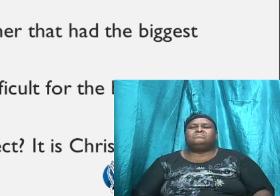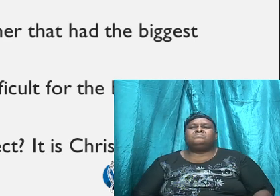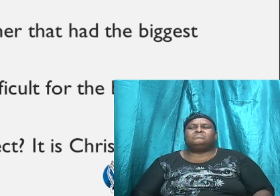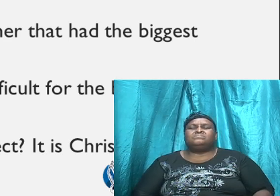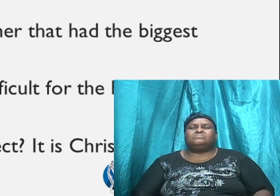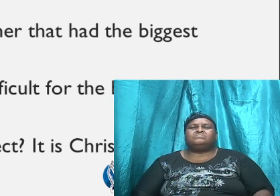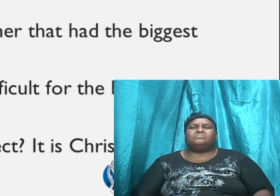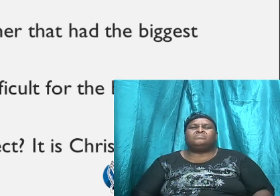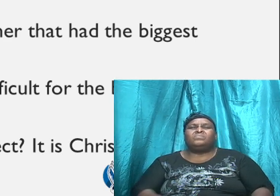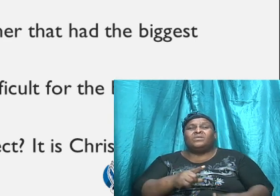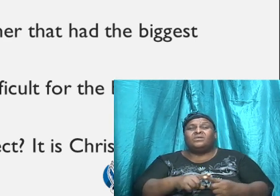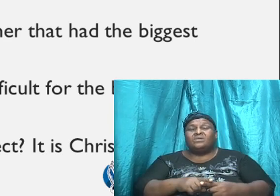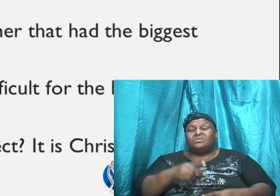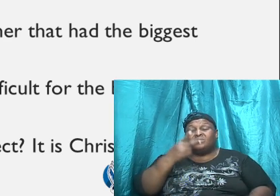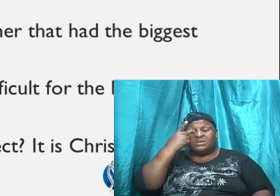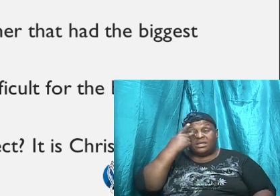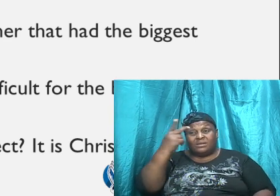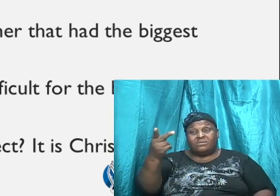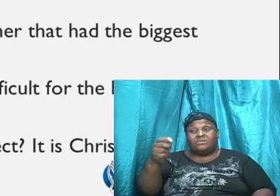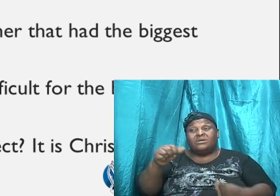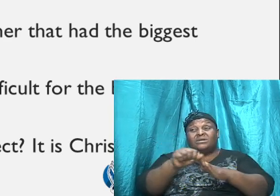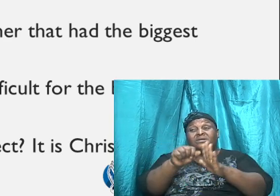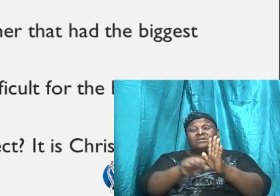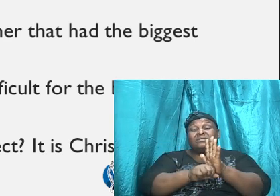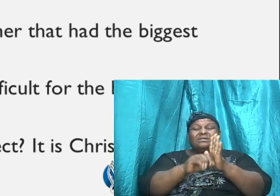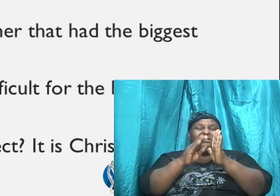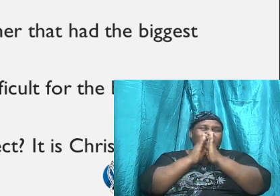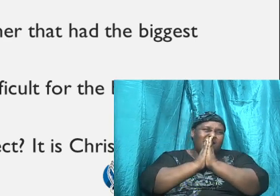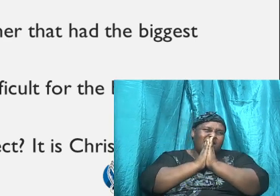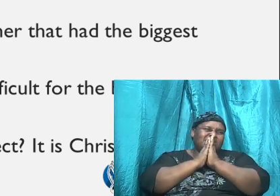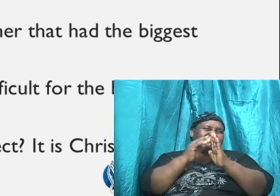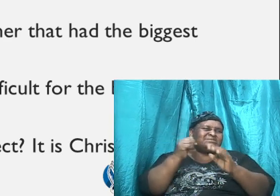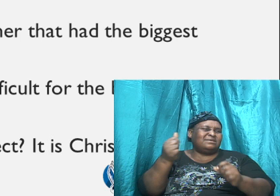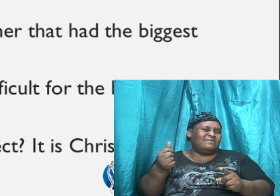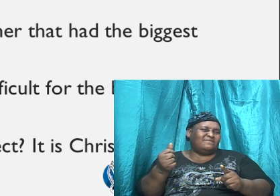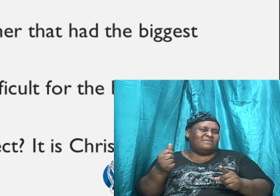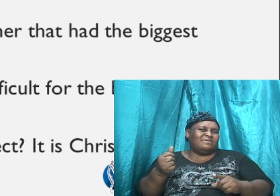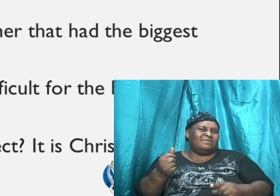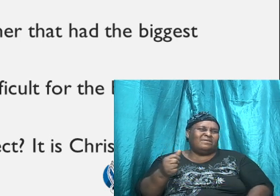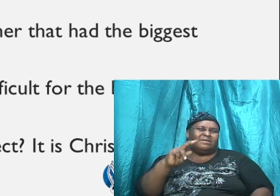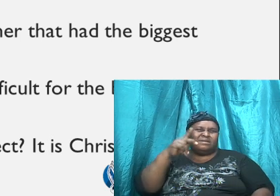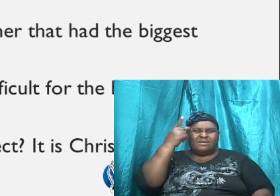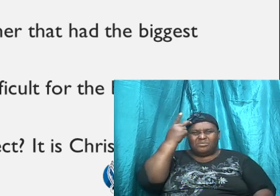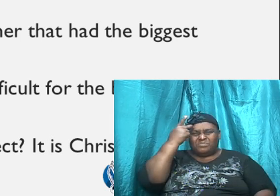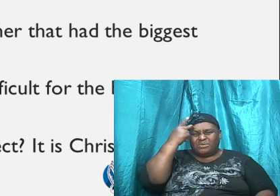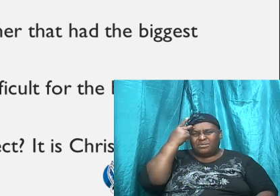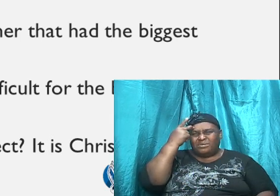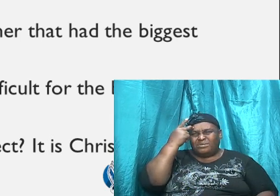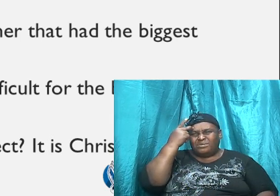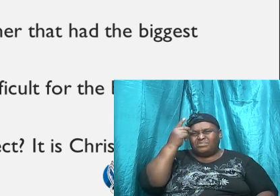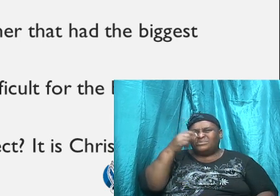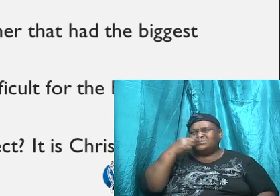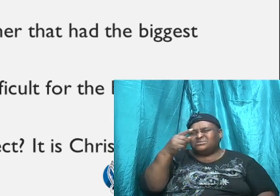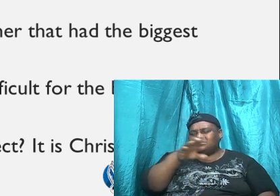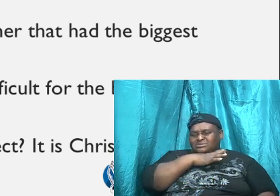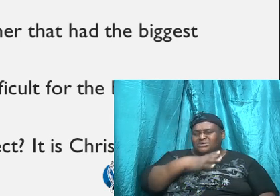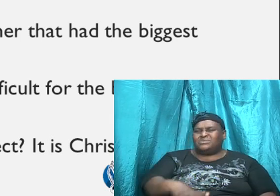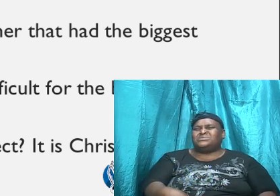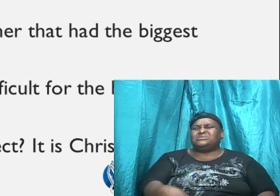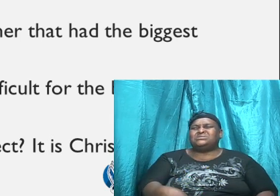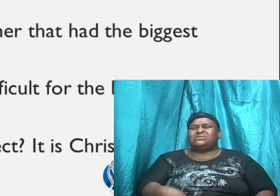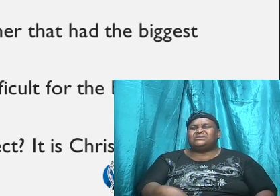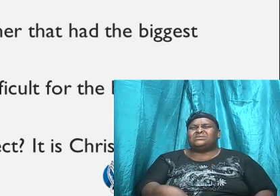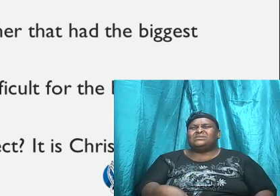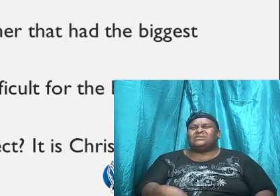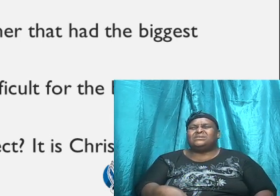and when I look at this scripture, I ask myself, was Paul addressing the Christians, was